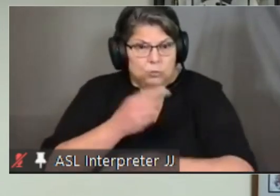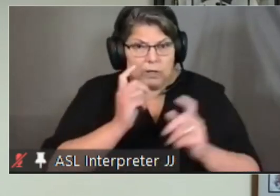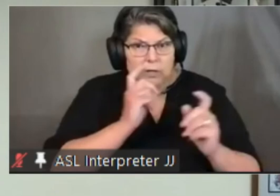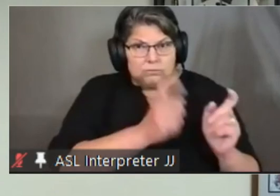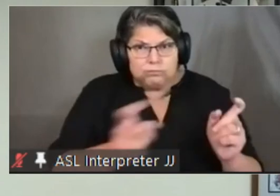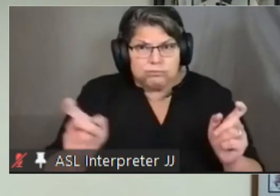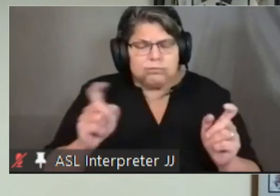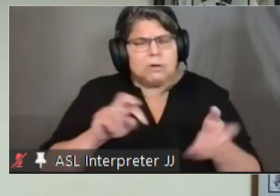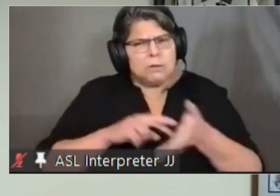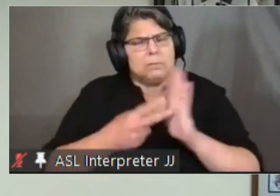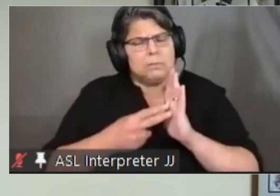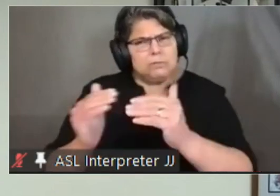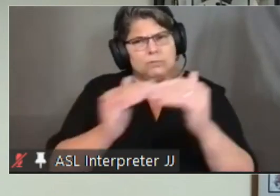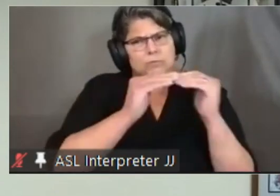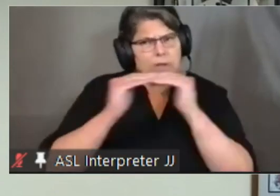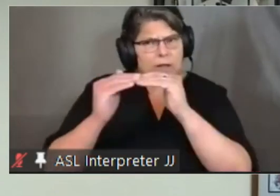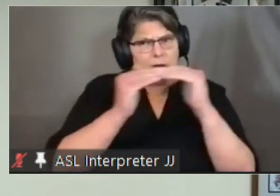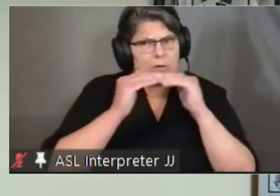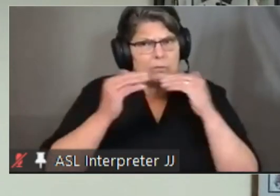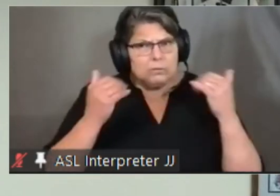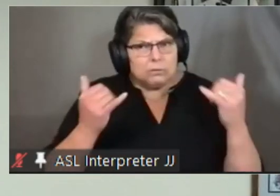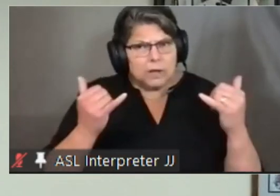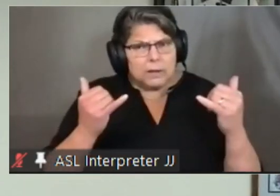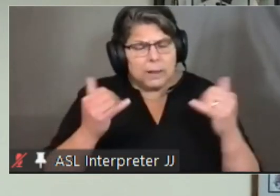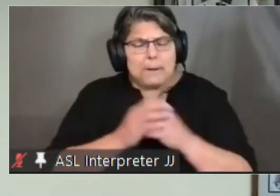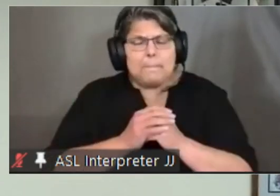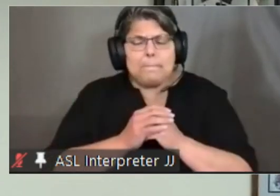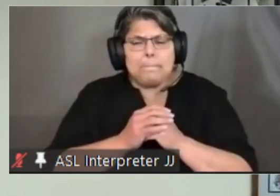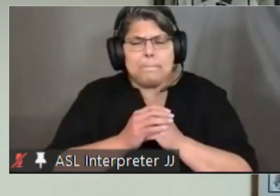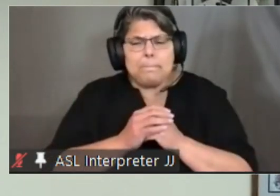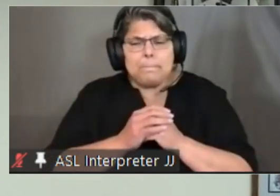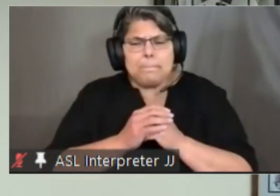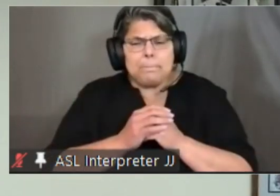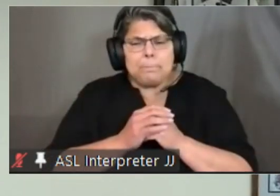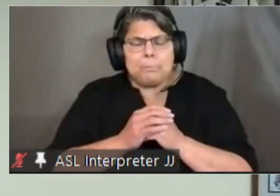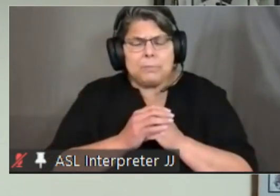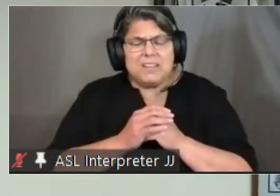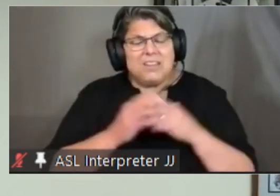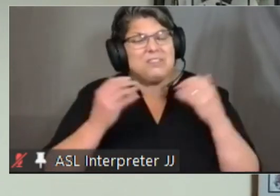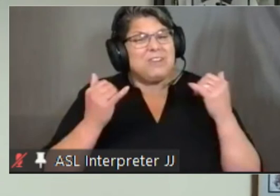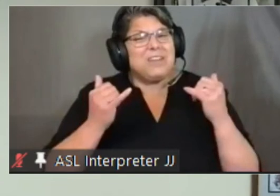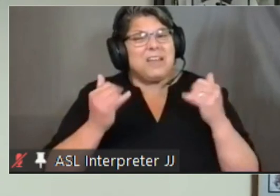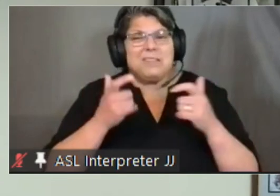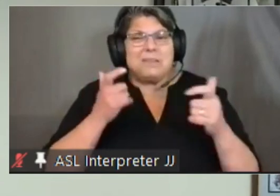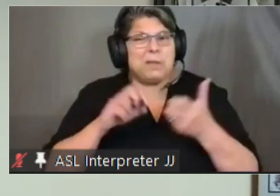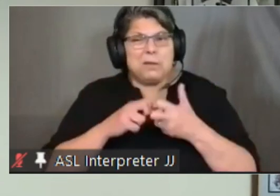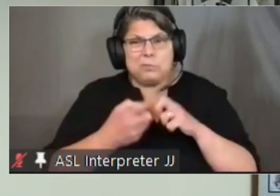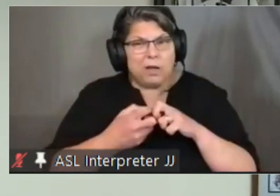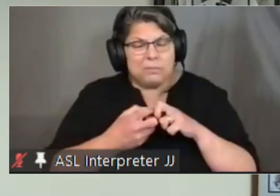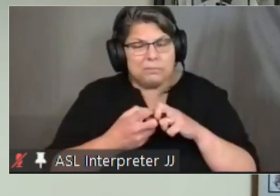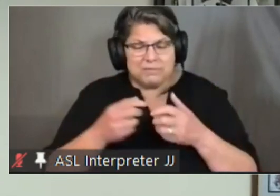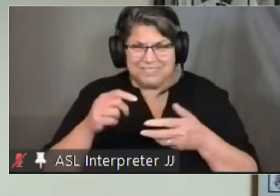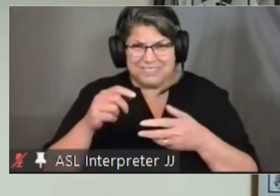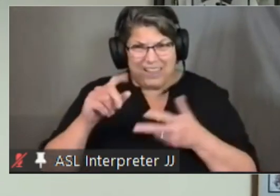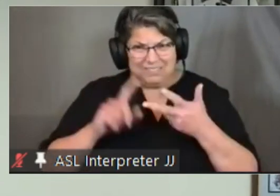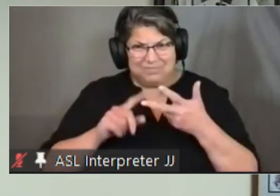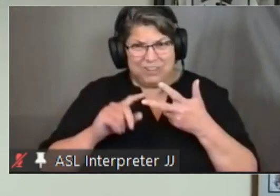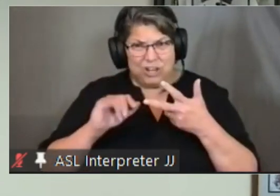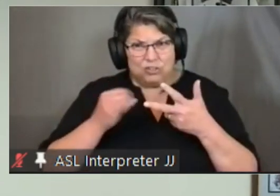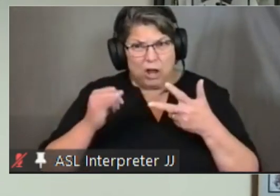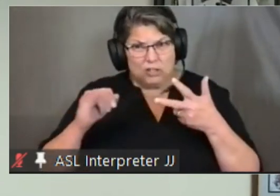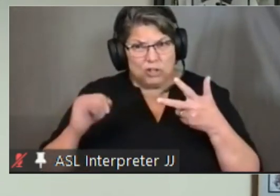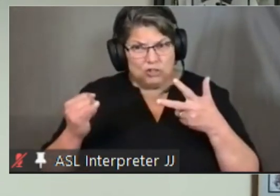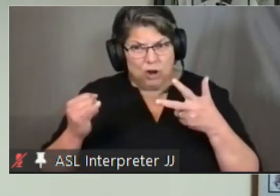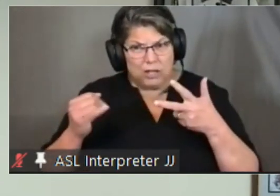equitably at this point um the issue is does johnson and johnson really